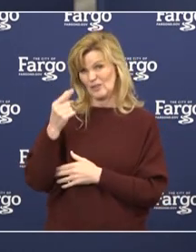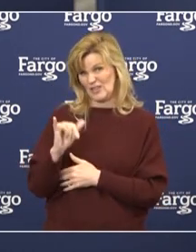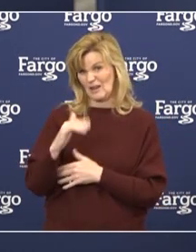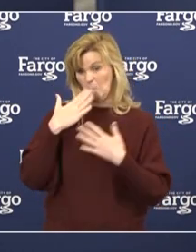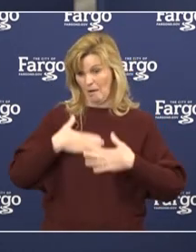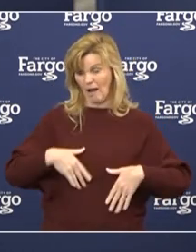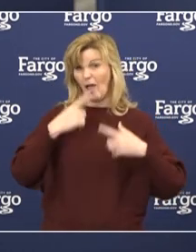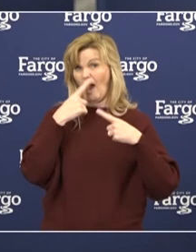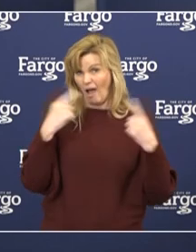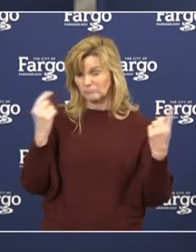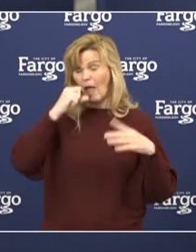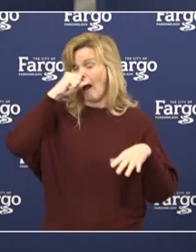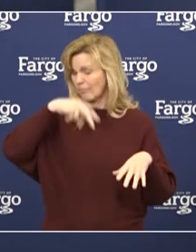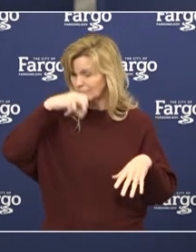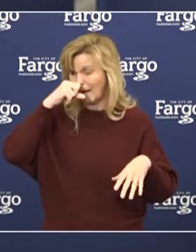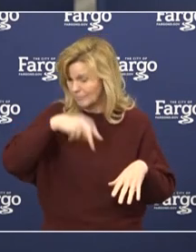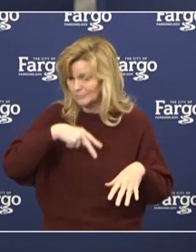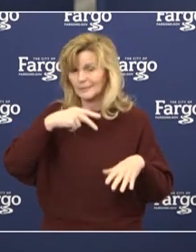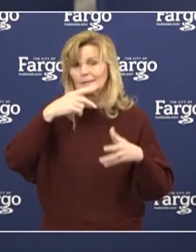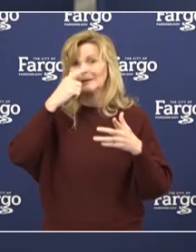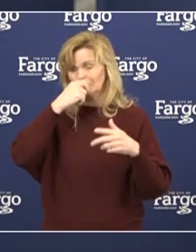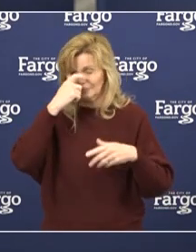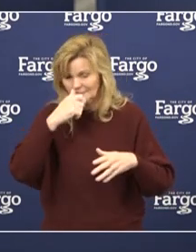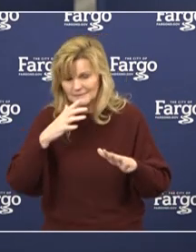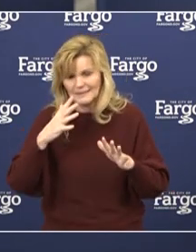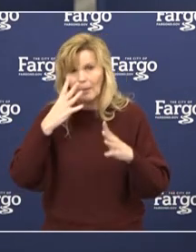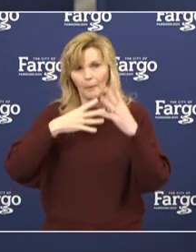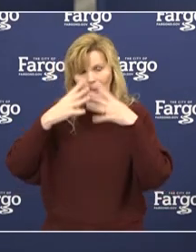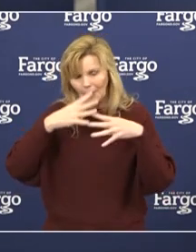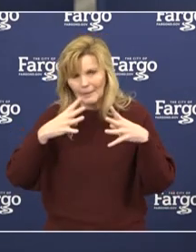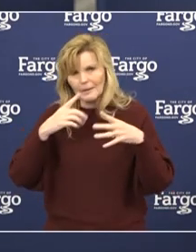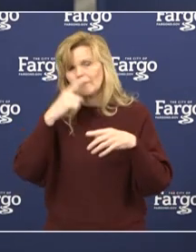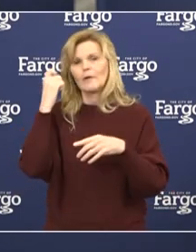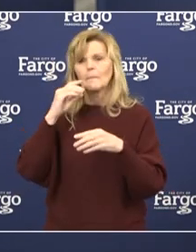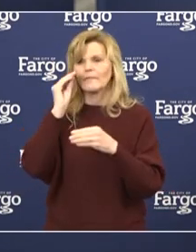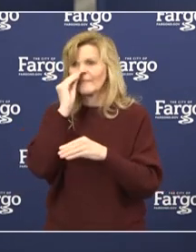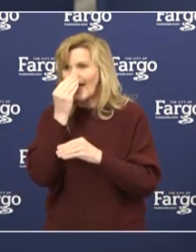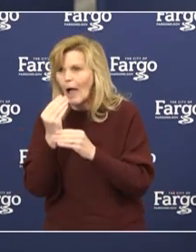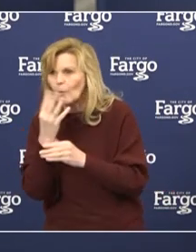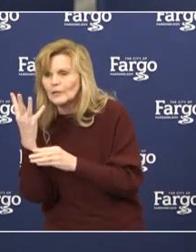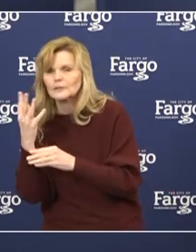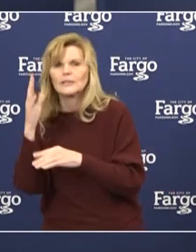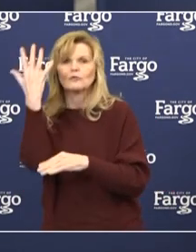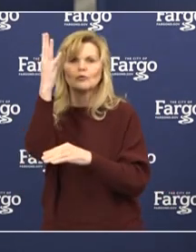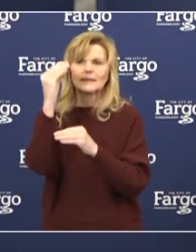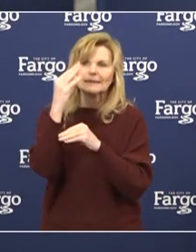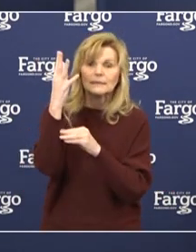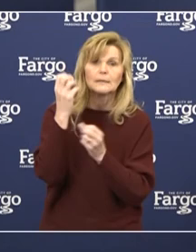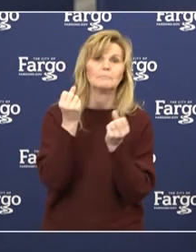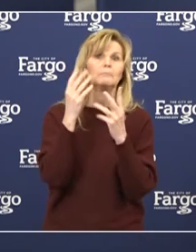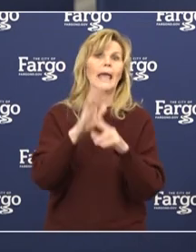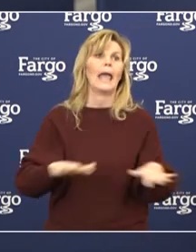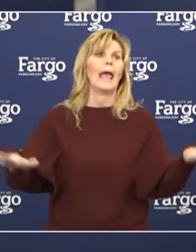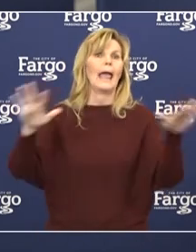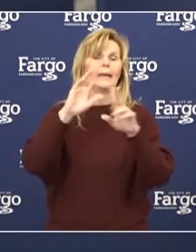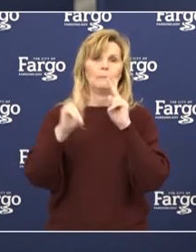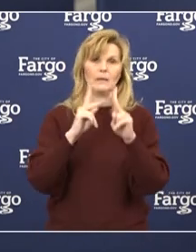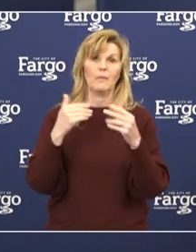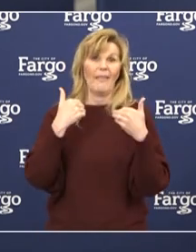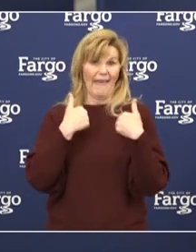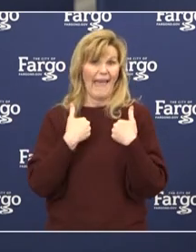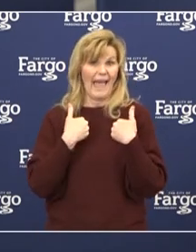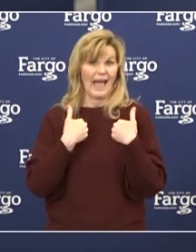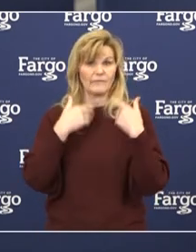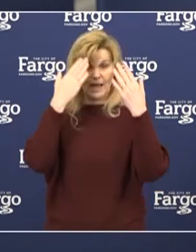the trees and flowers begin to blossom. We know that about 10 to 15 percent of Americans suffer from hay fever or allergies, and we want to make sure